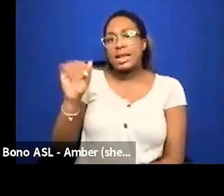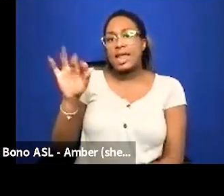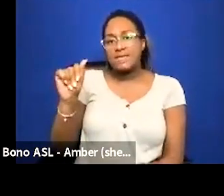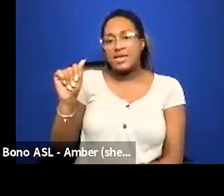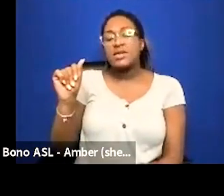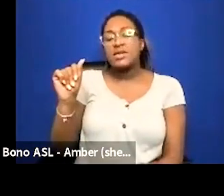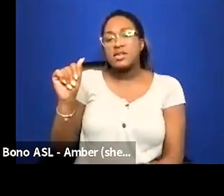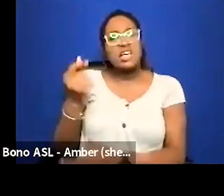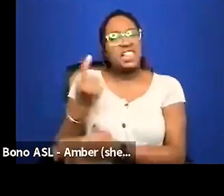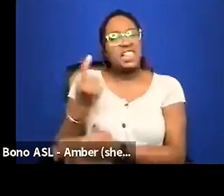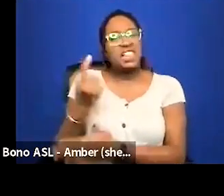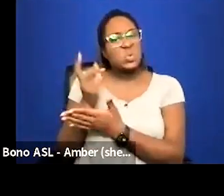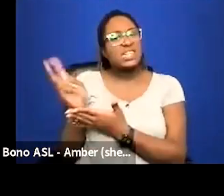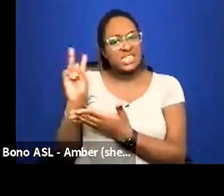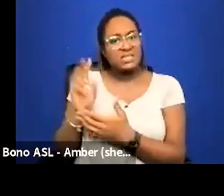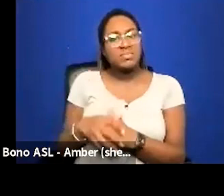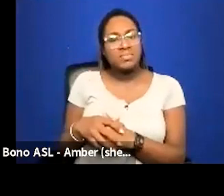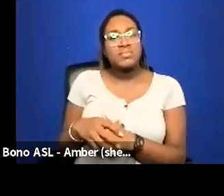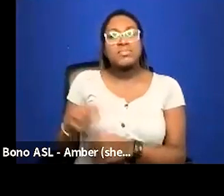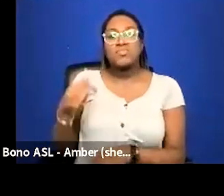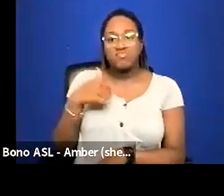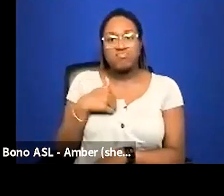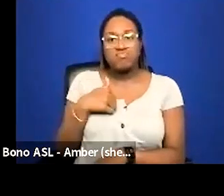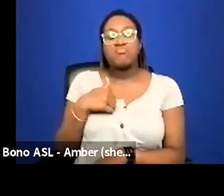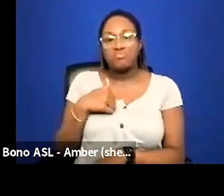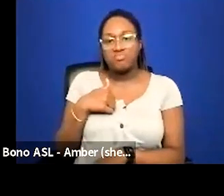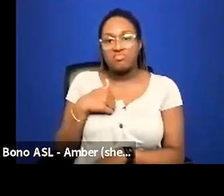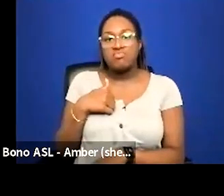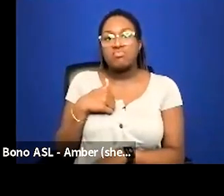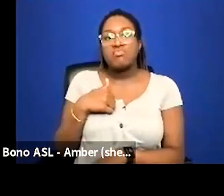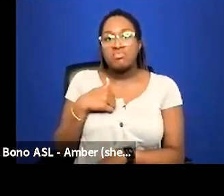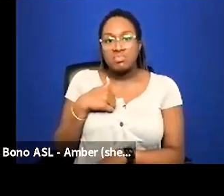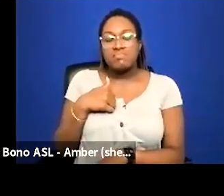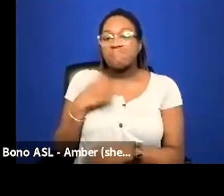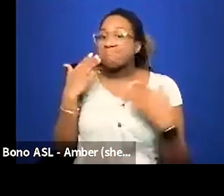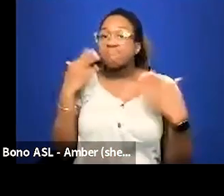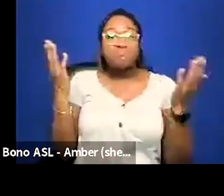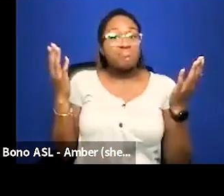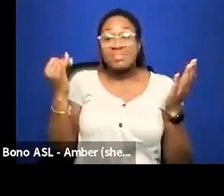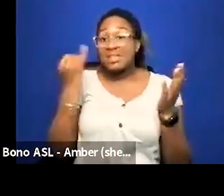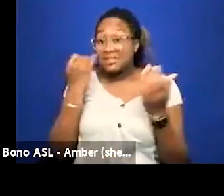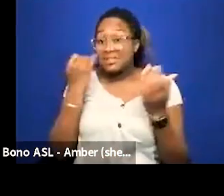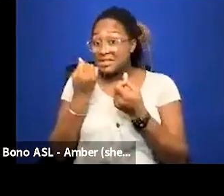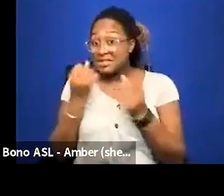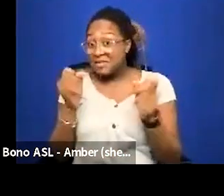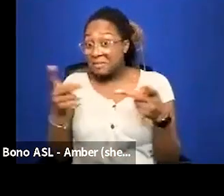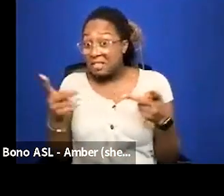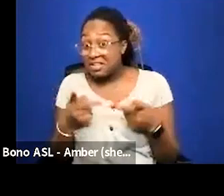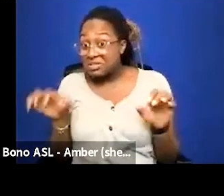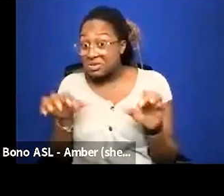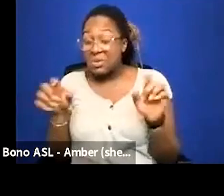um i would i don't know if this is a safe place to do it but um